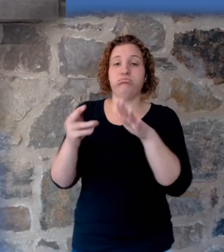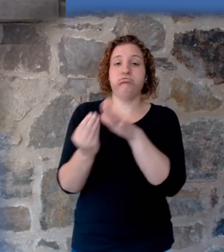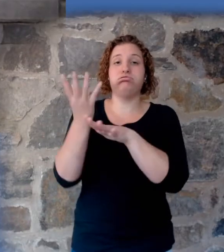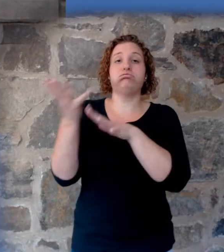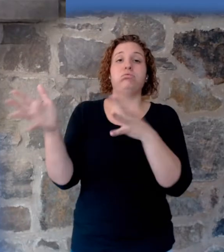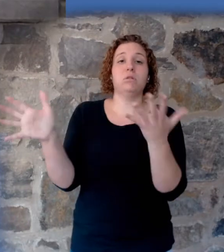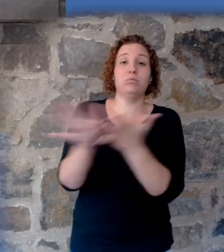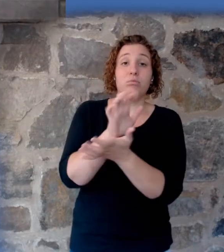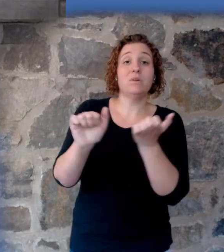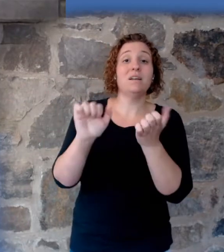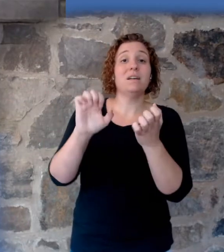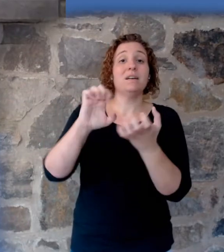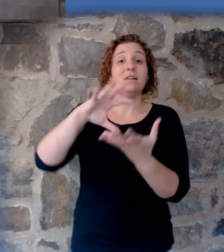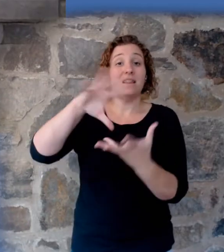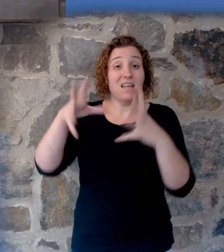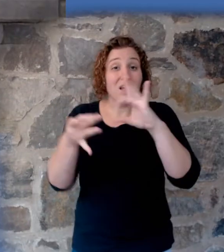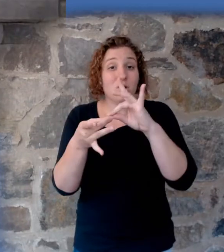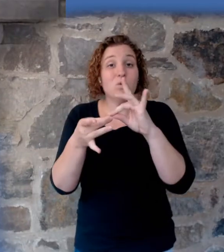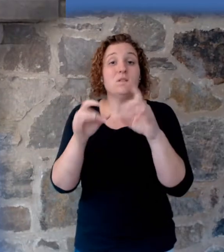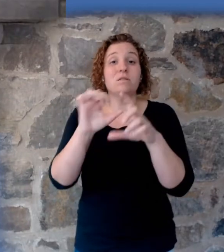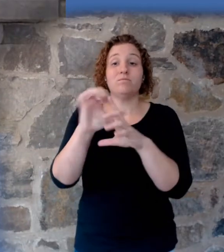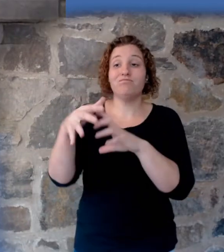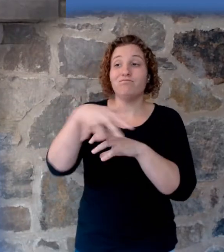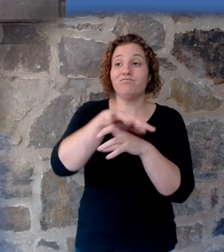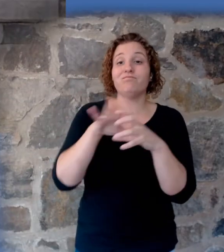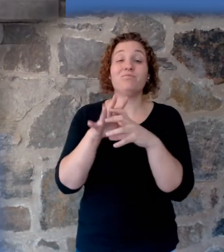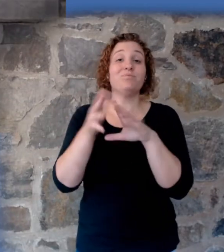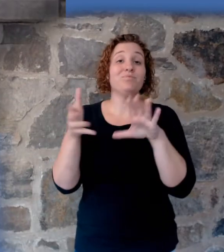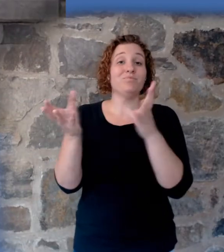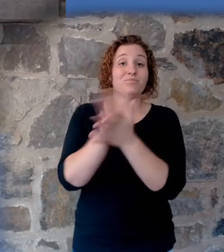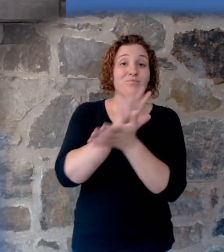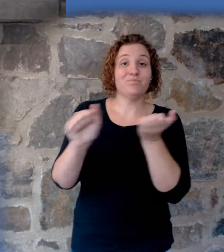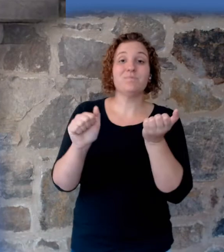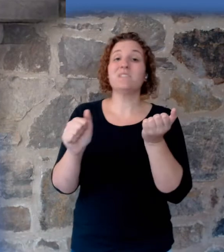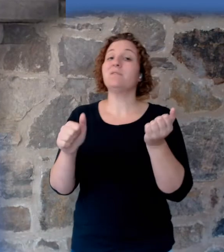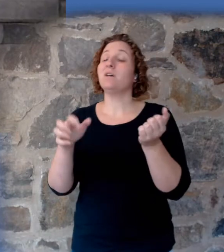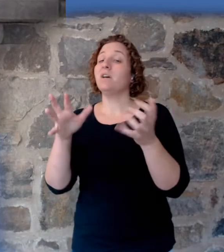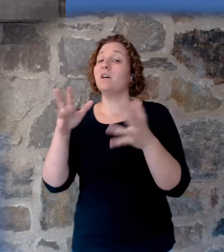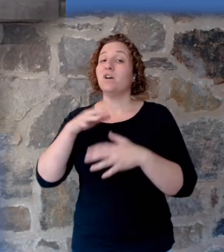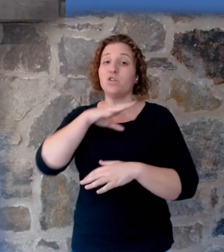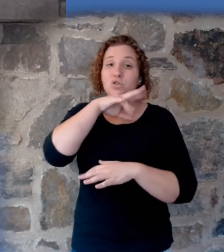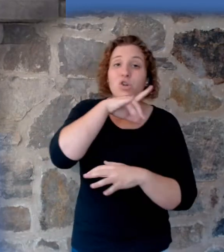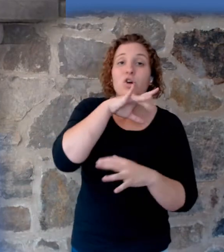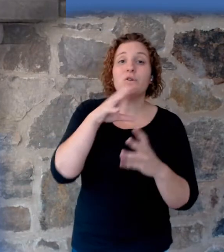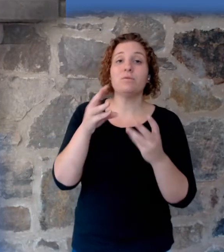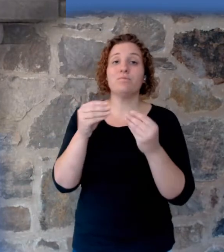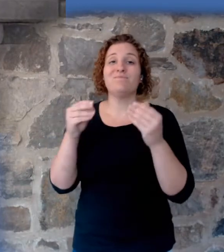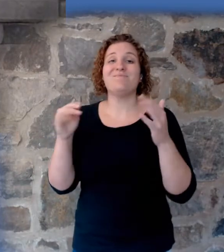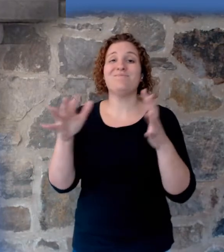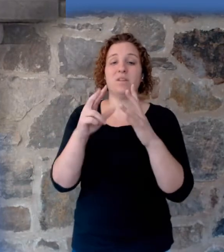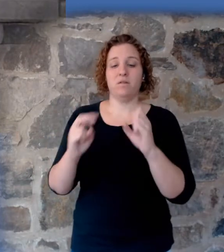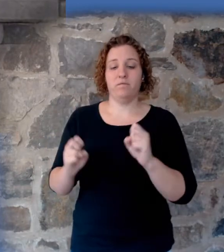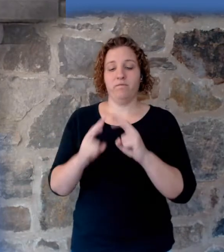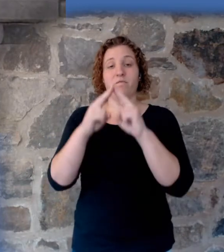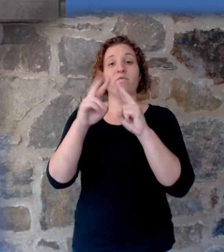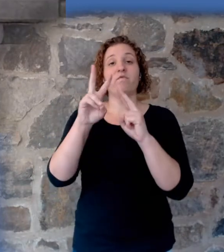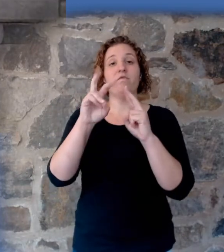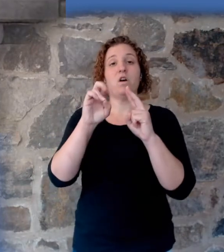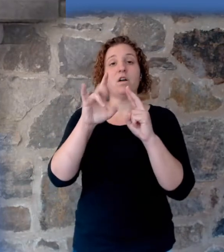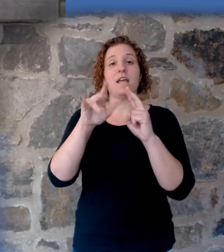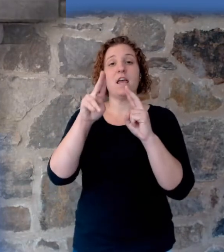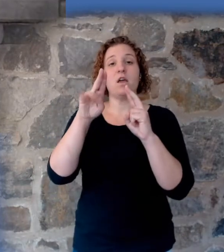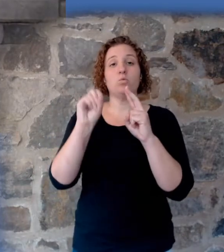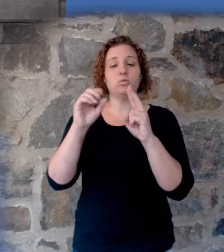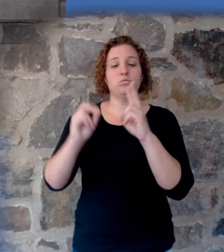ecosystems that support them. It would begin to bring up dirt and sediment from that volcanic activity with ash, and these things would begin to suddenly